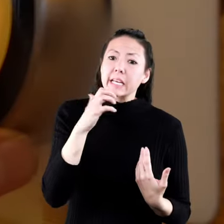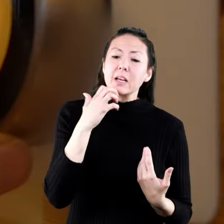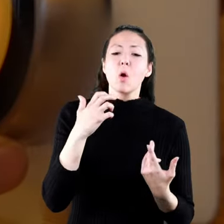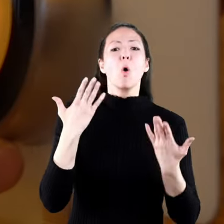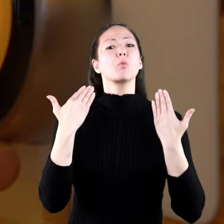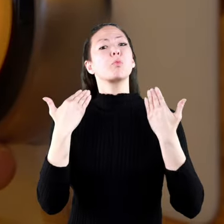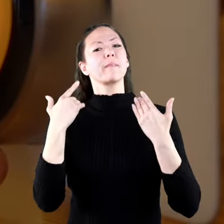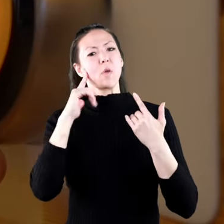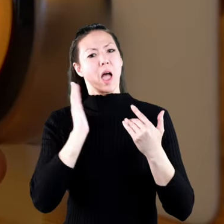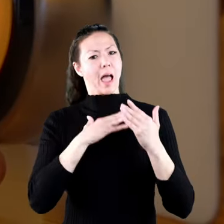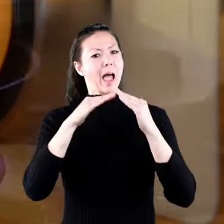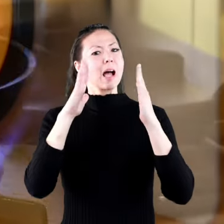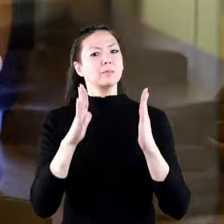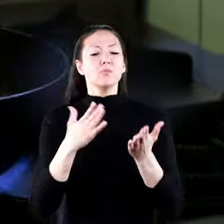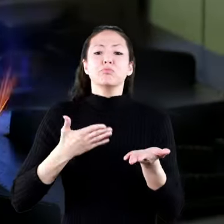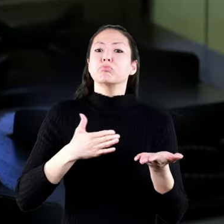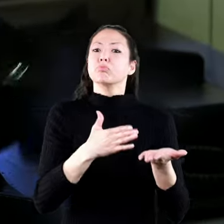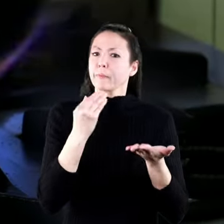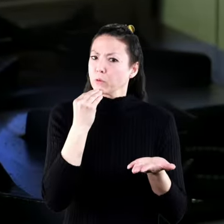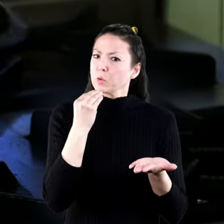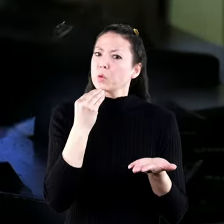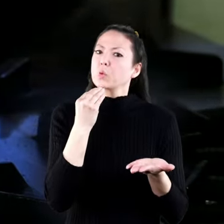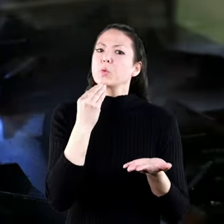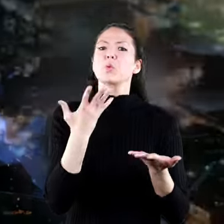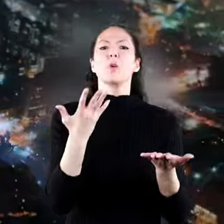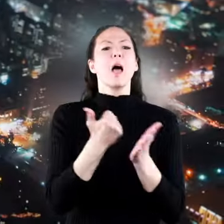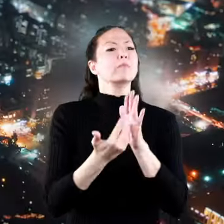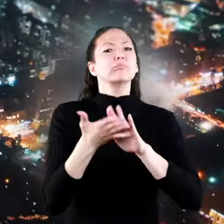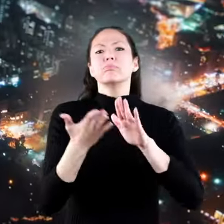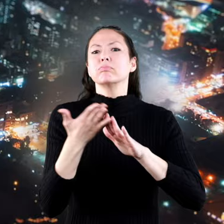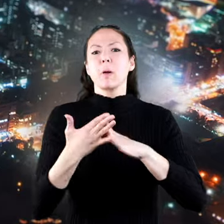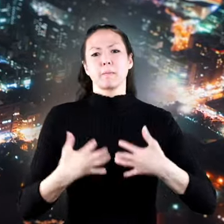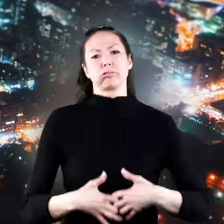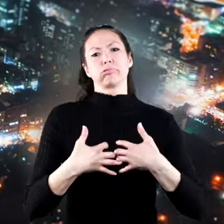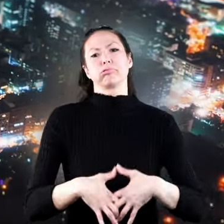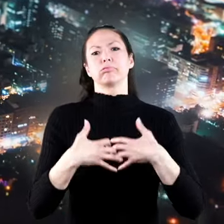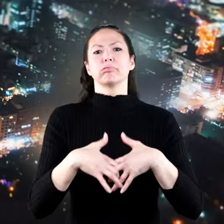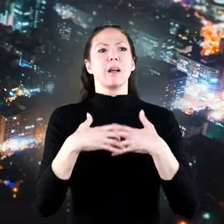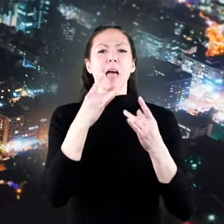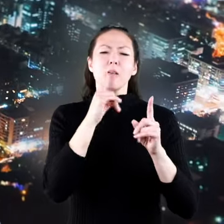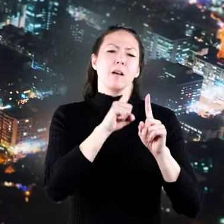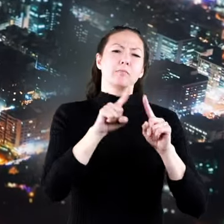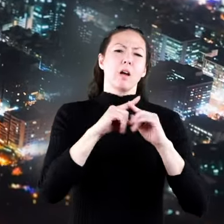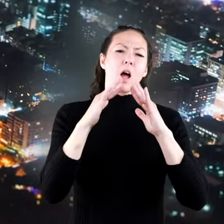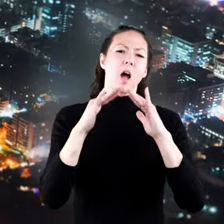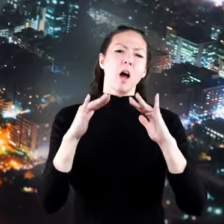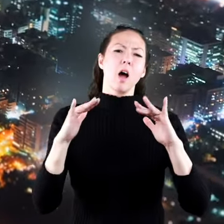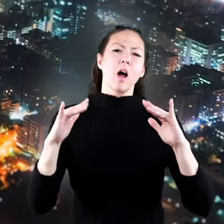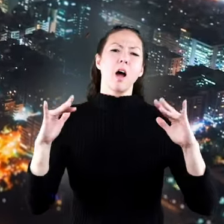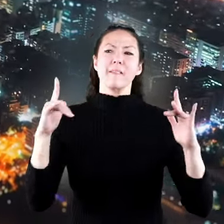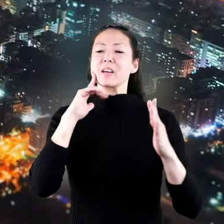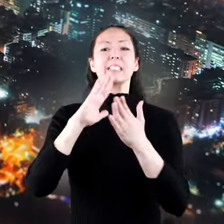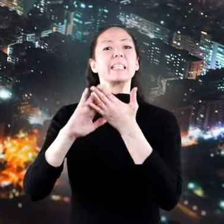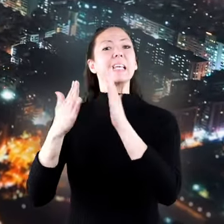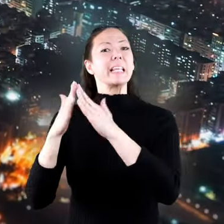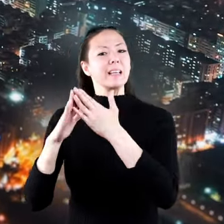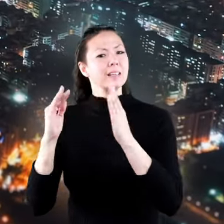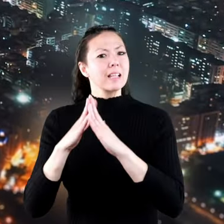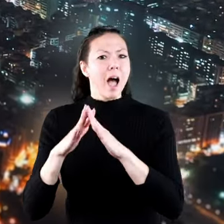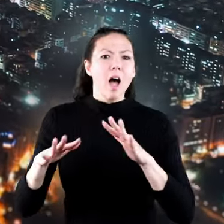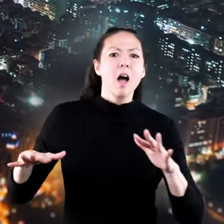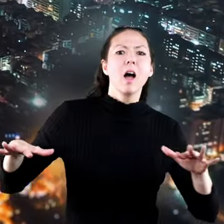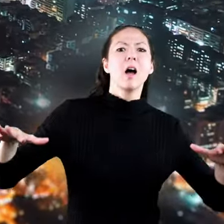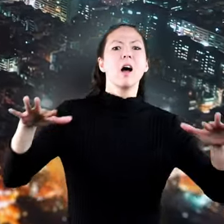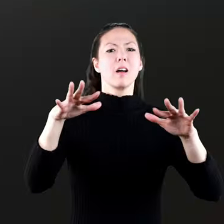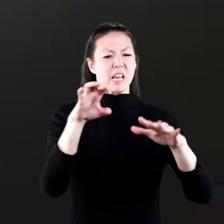heat and cool our houses, help us cook our food, and run all the machines that do various things in our cities